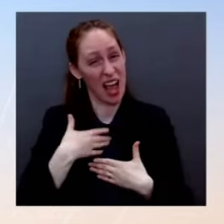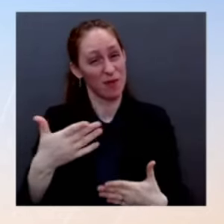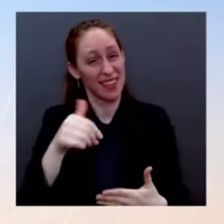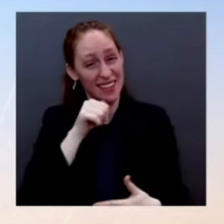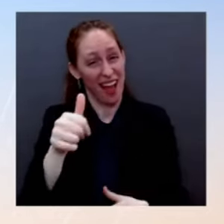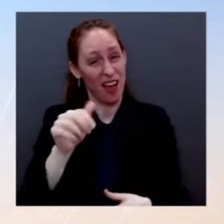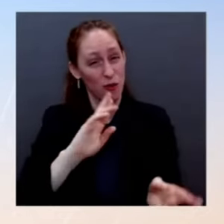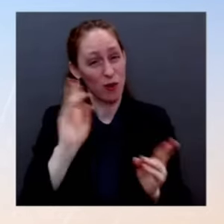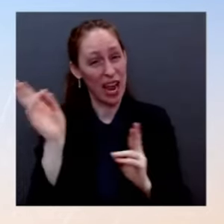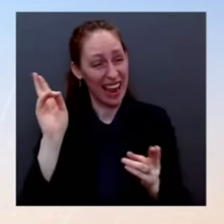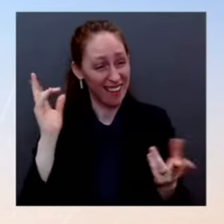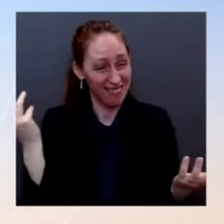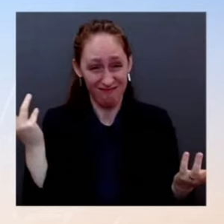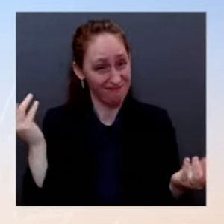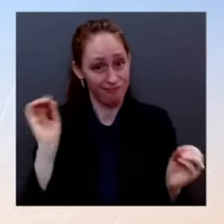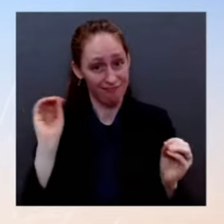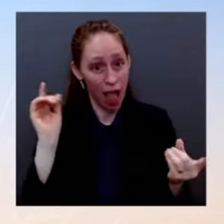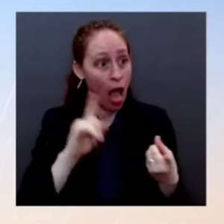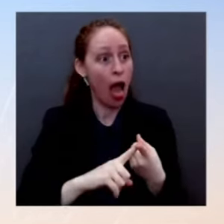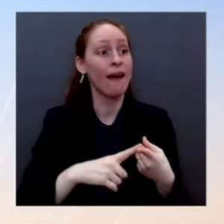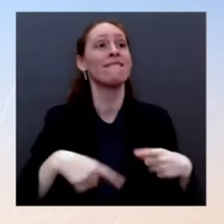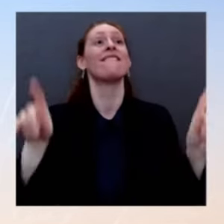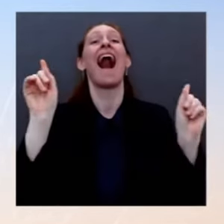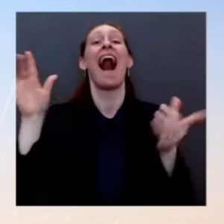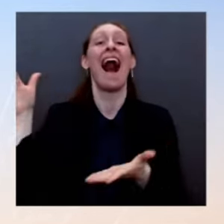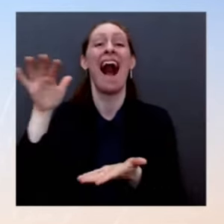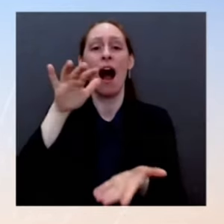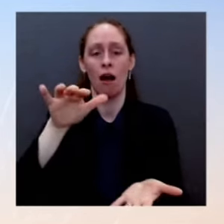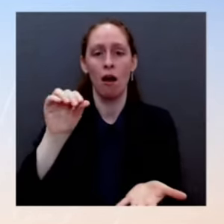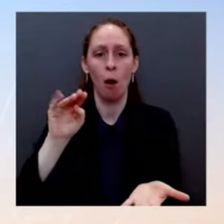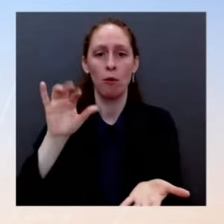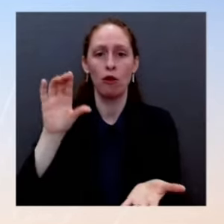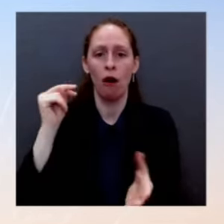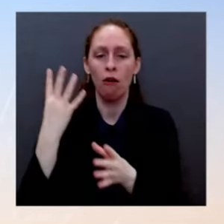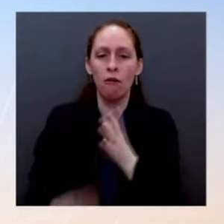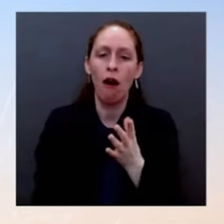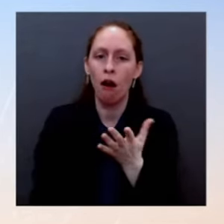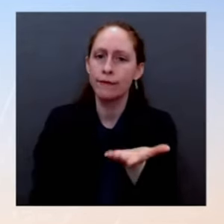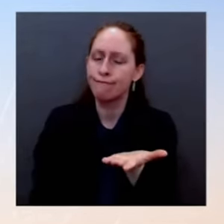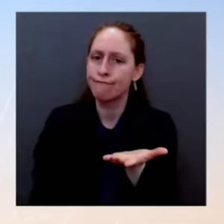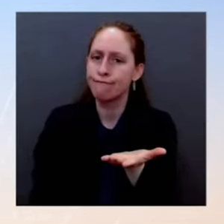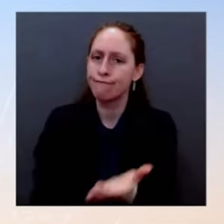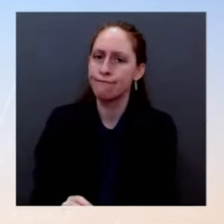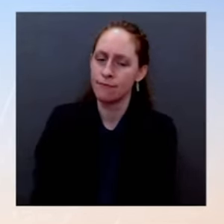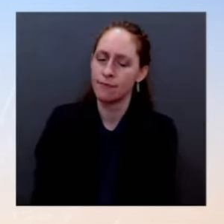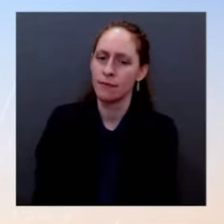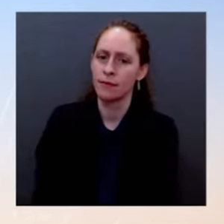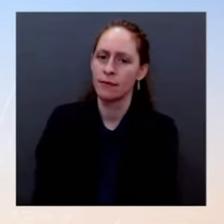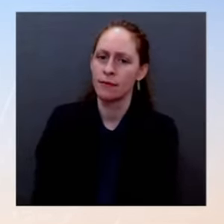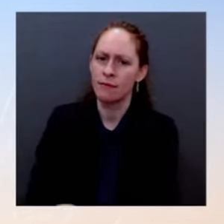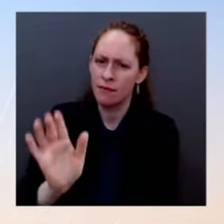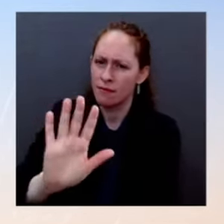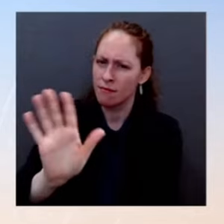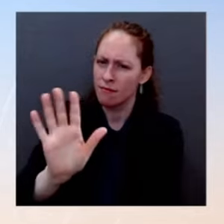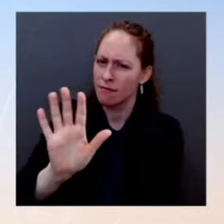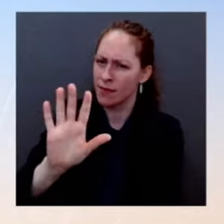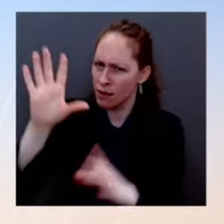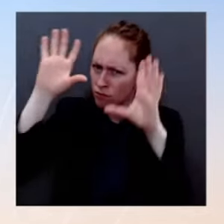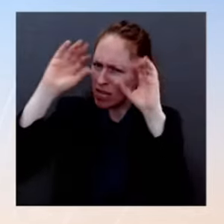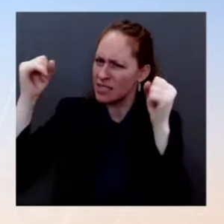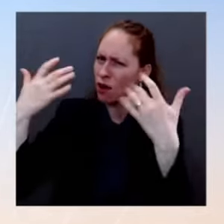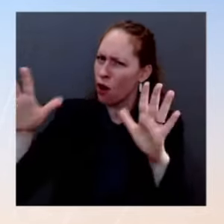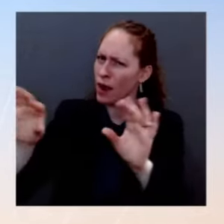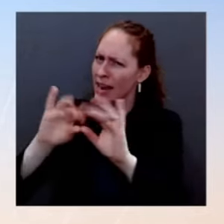update earlier that we'll have to start to have tests out the door in the coming weeks very soon. And again, that's not the only place people can get tests.